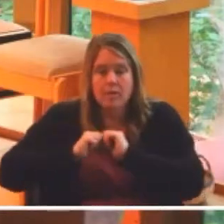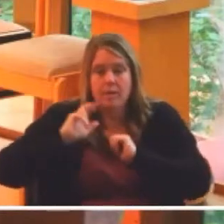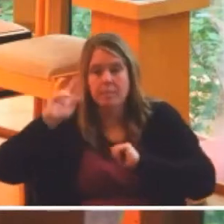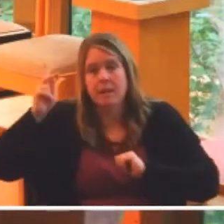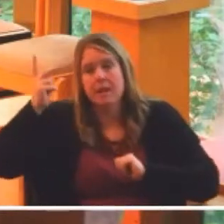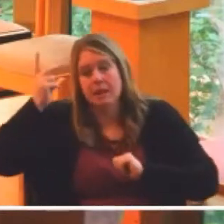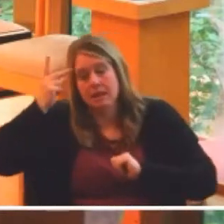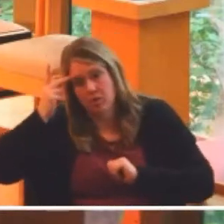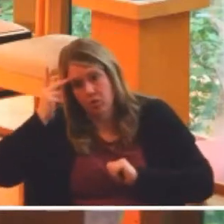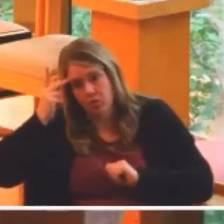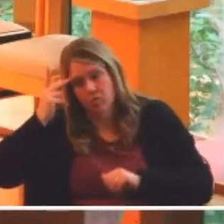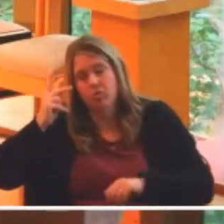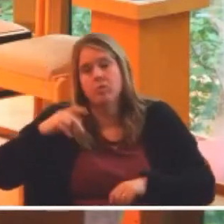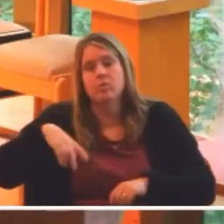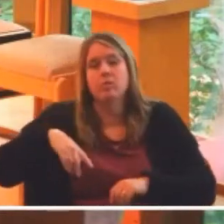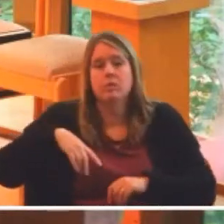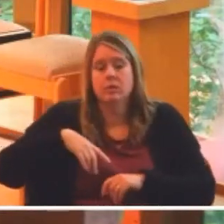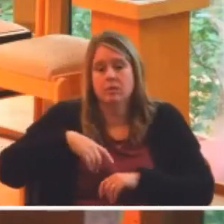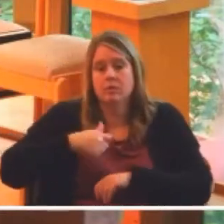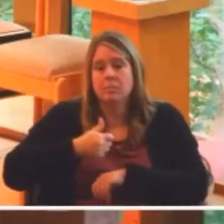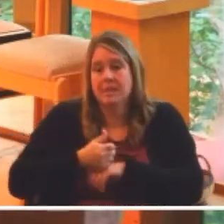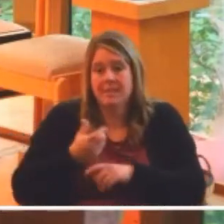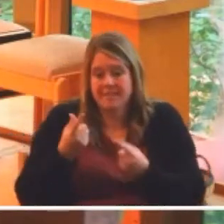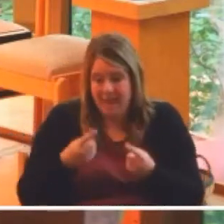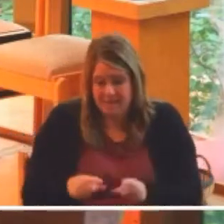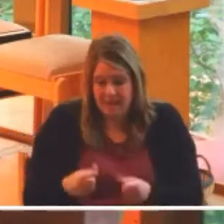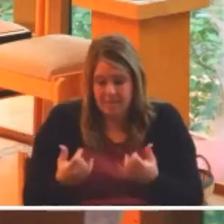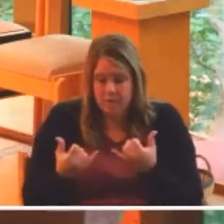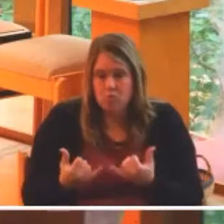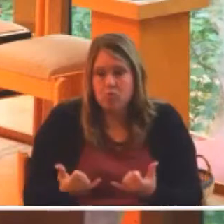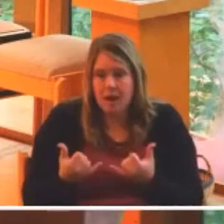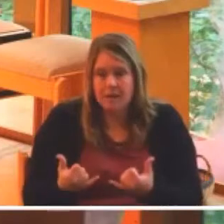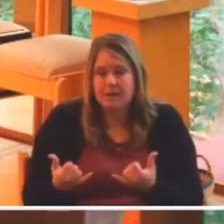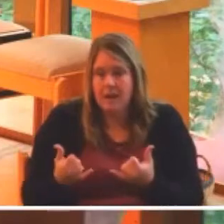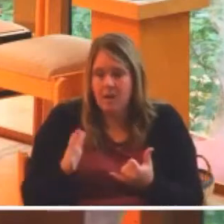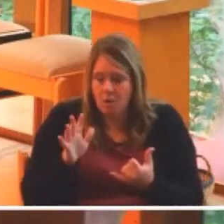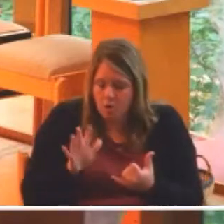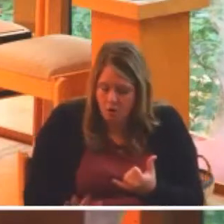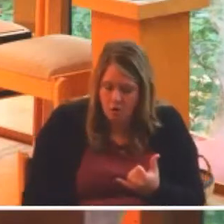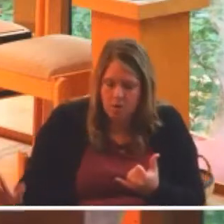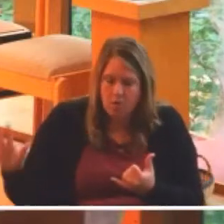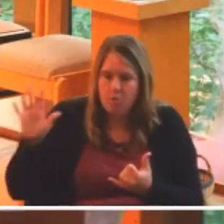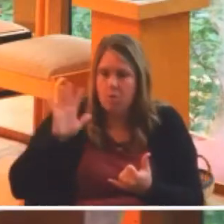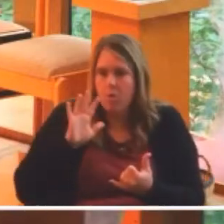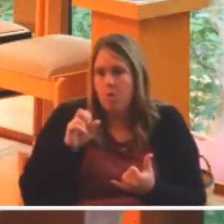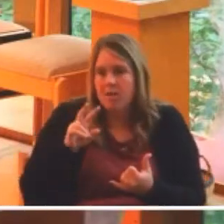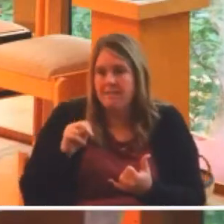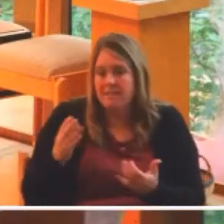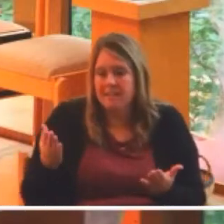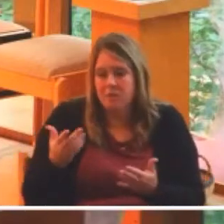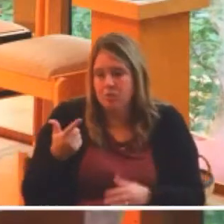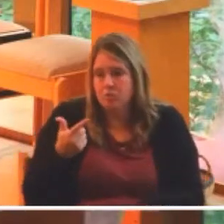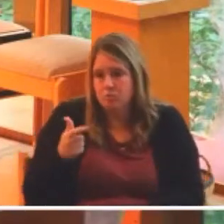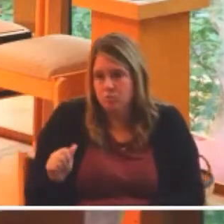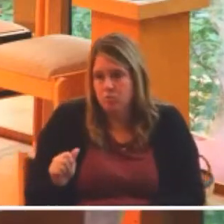platforms. That's happening right now in this country, all over the place, even here in Georgia.